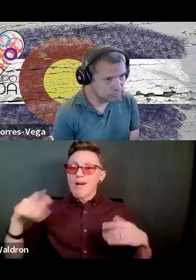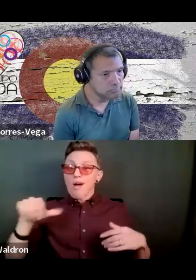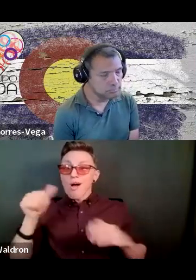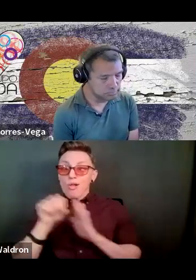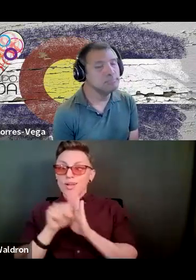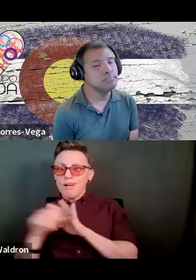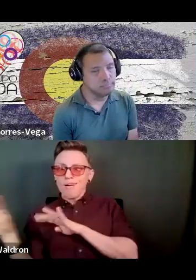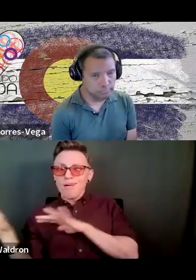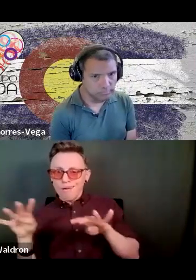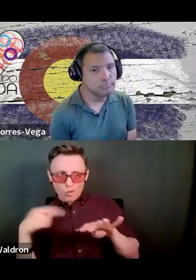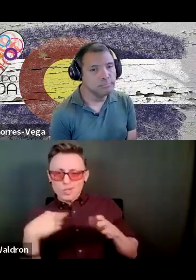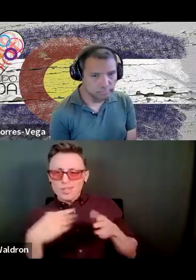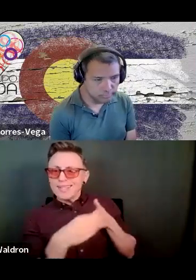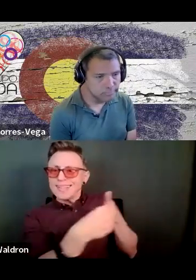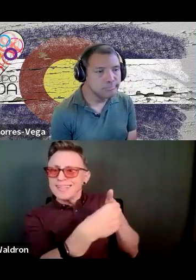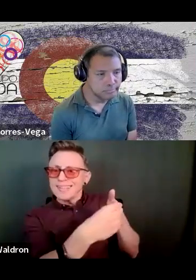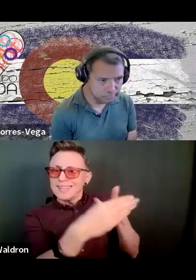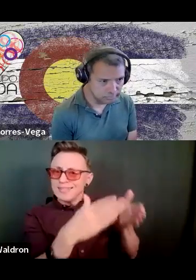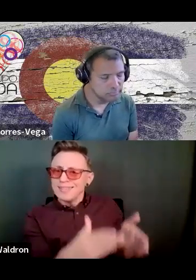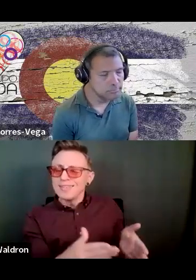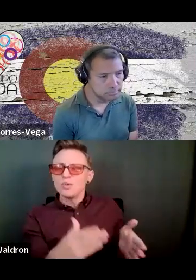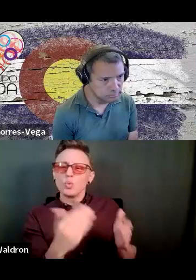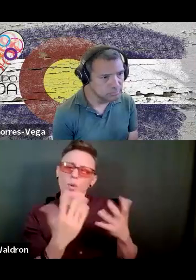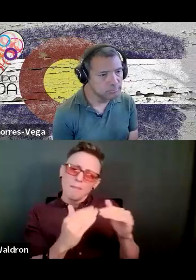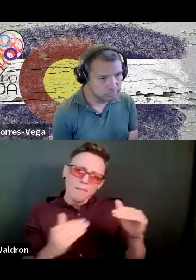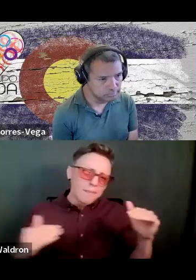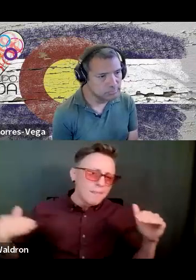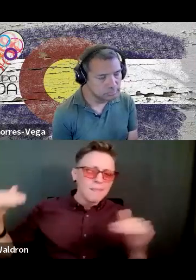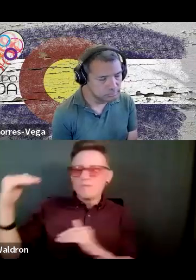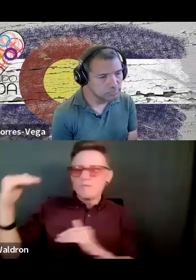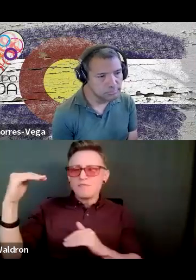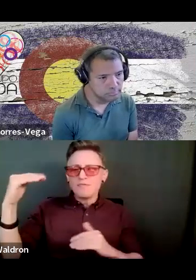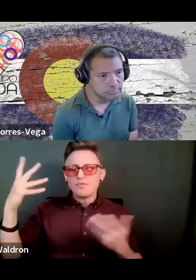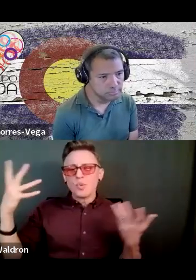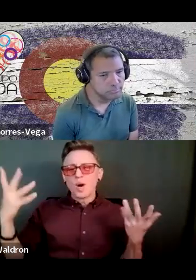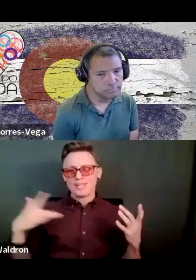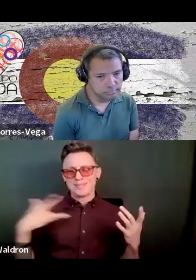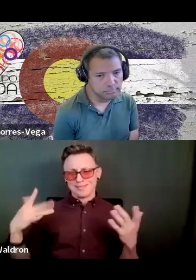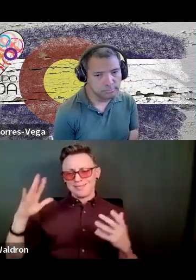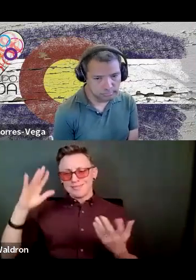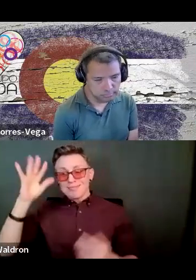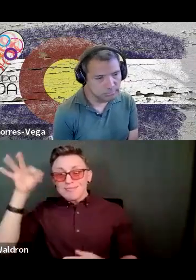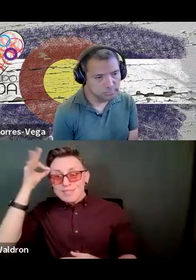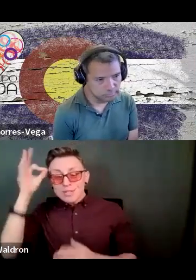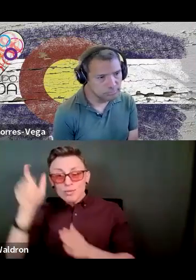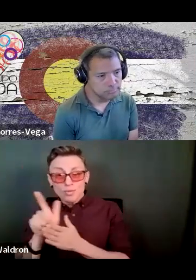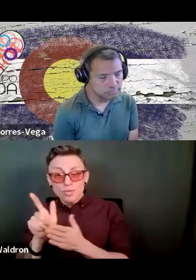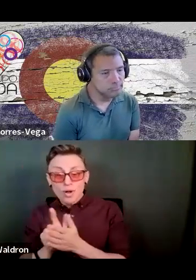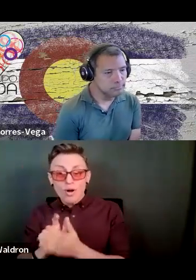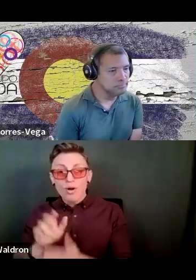disability rights, going above and beyond what you find in federal laws.